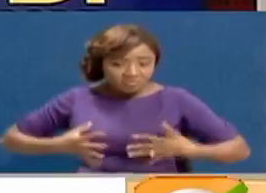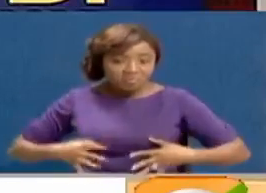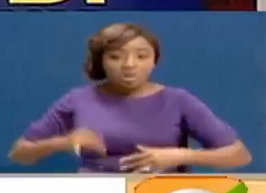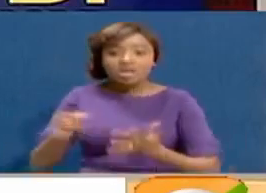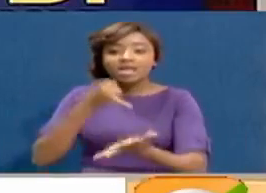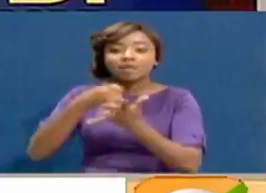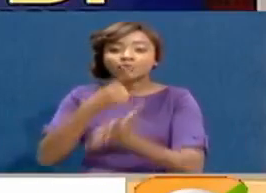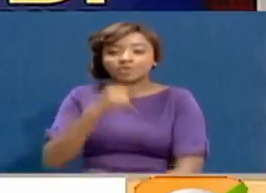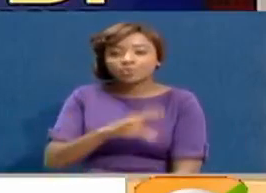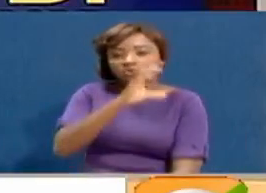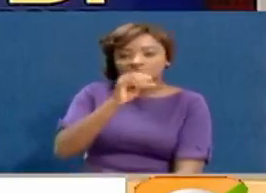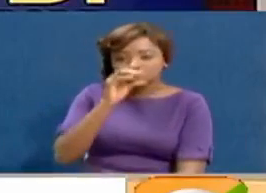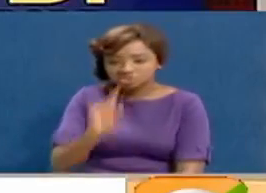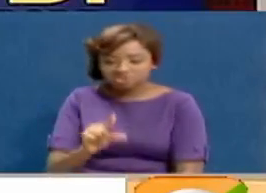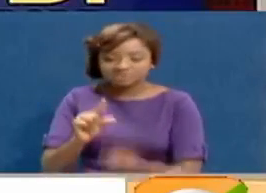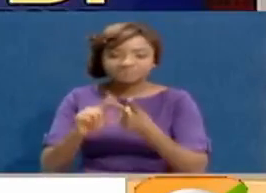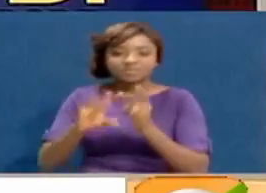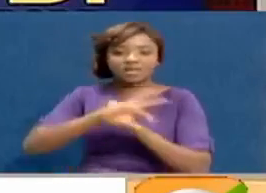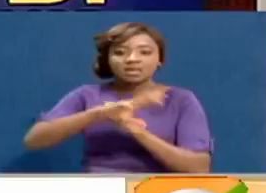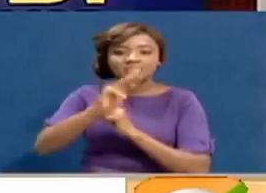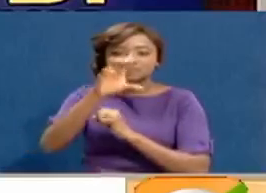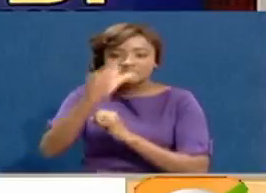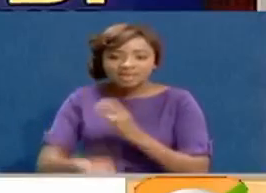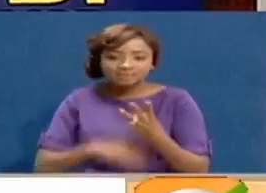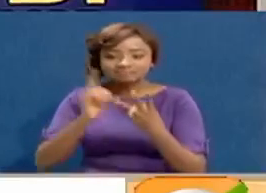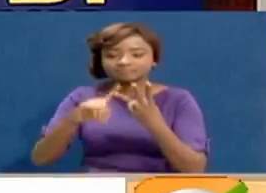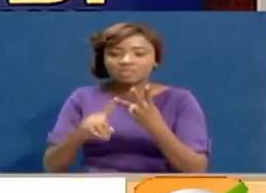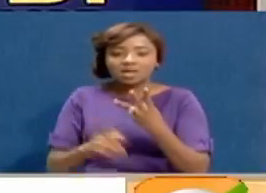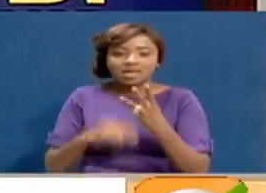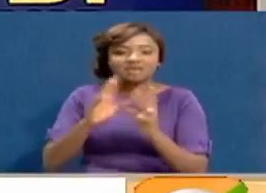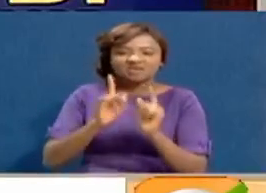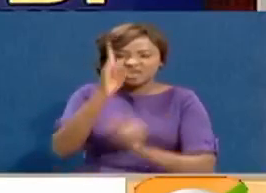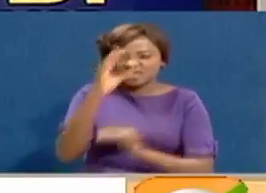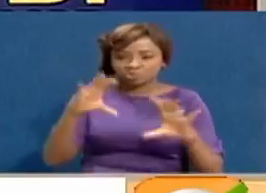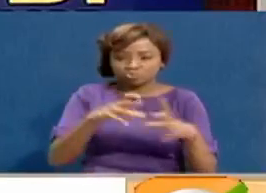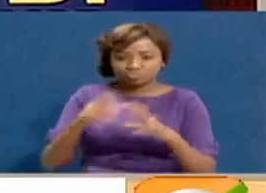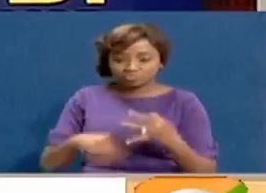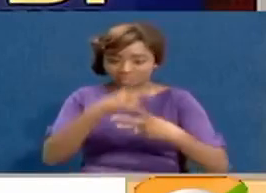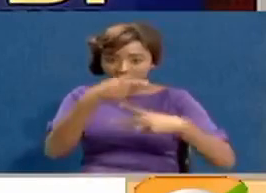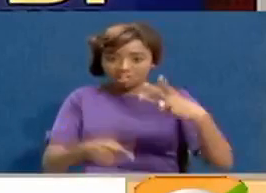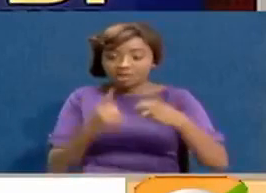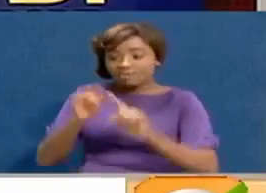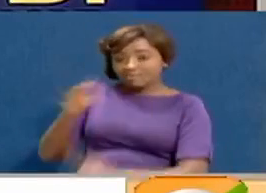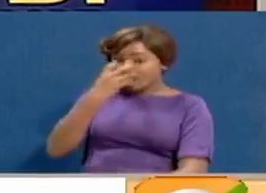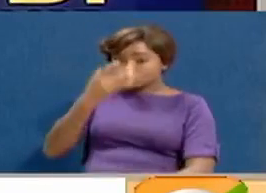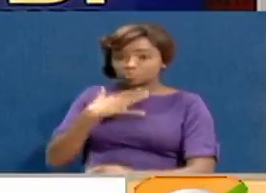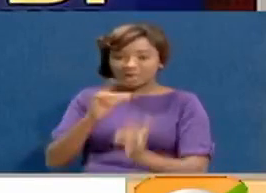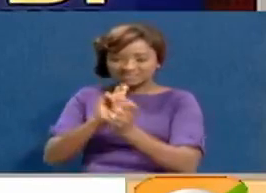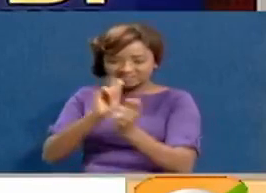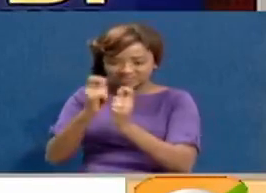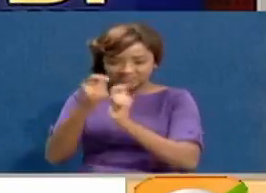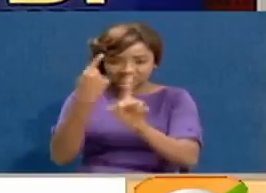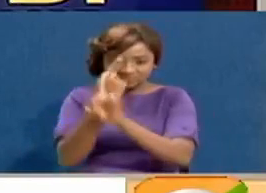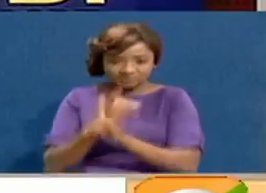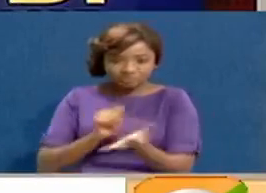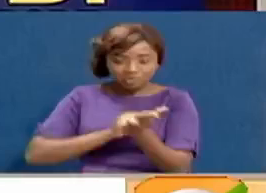them the Council of Governors, County Assemblies Forum, and religious groups. Now the DP is pushing for changes to the BBI